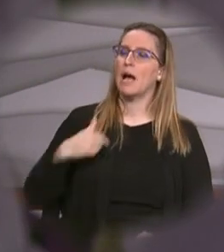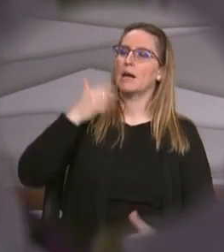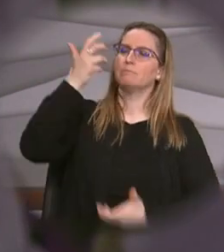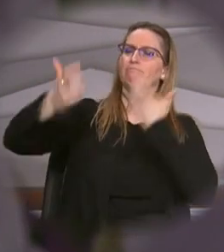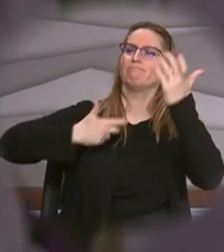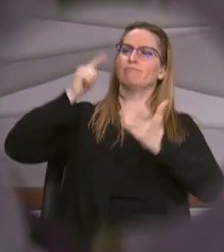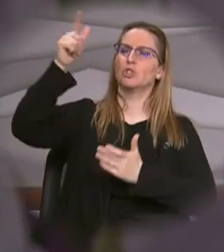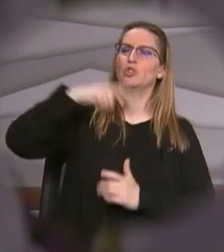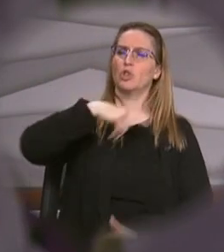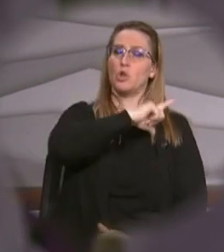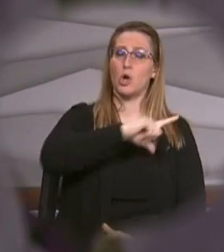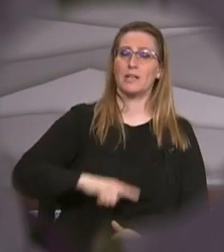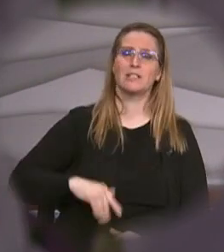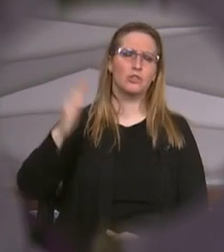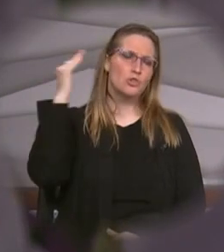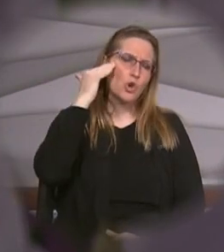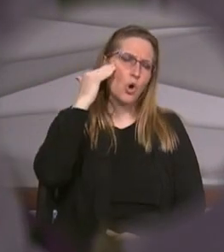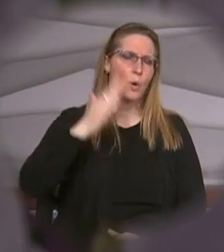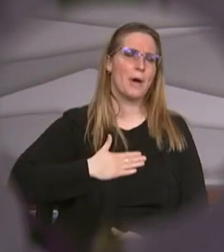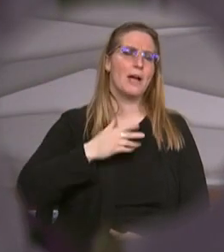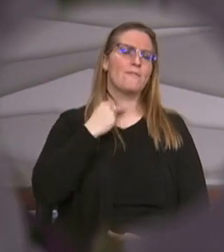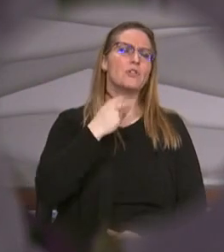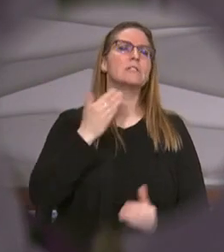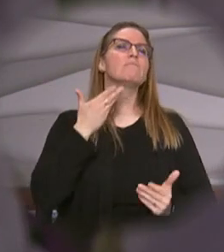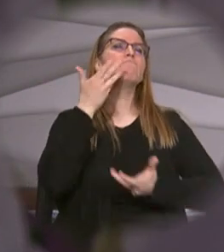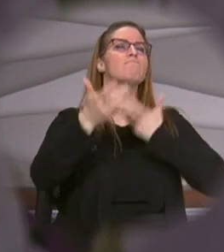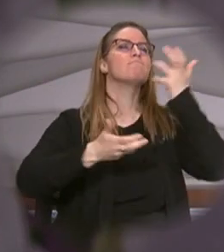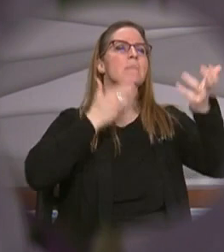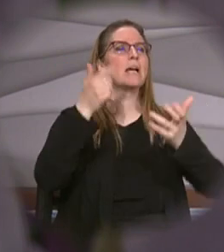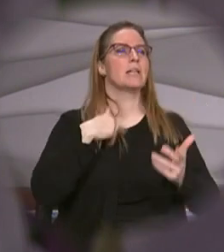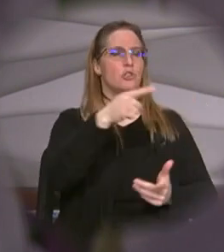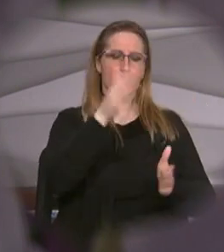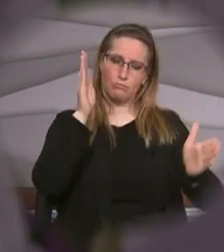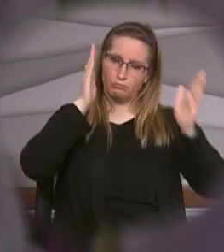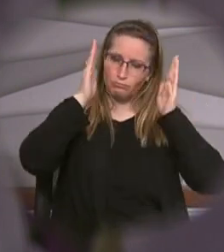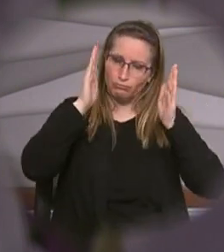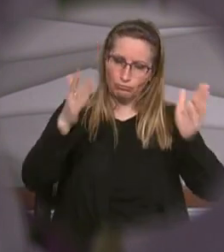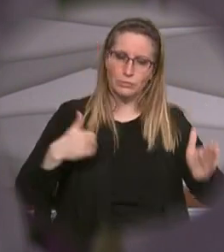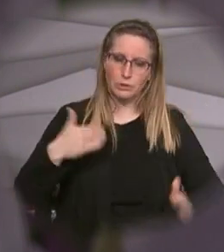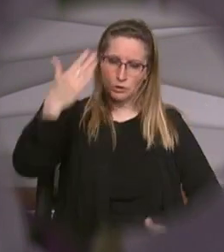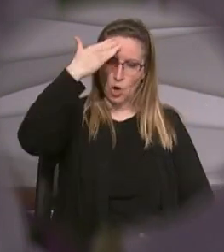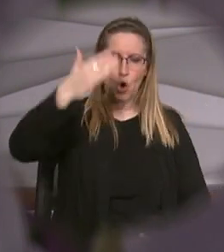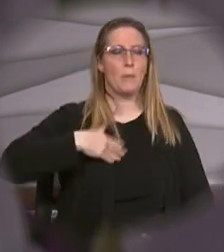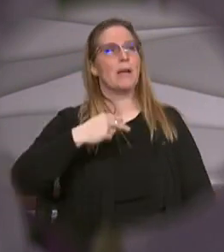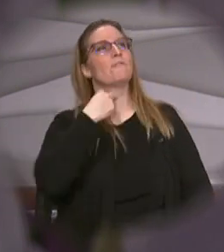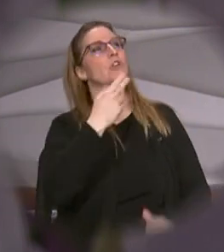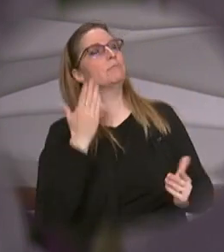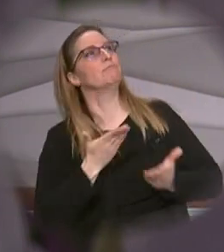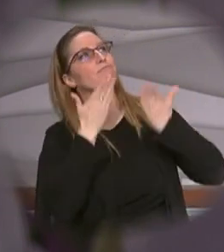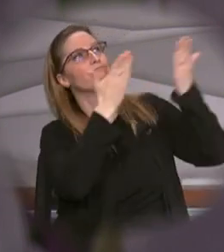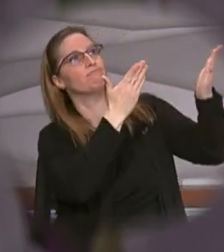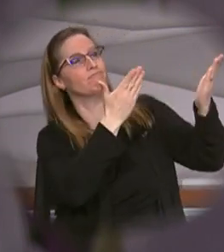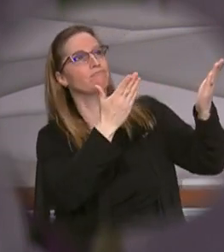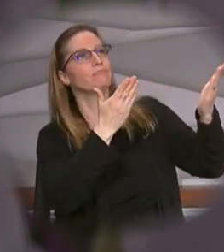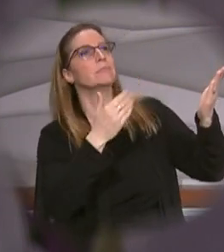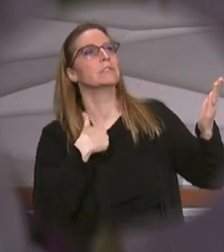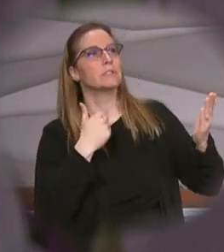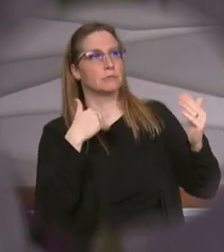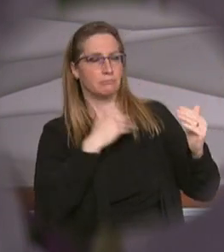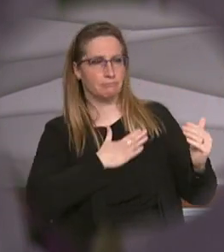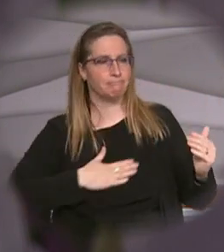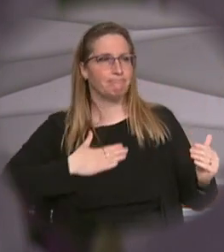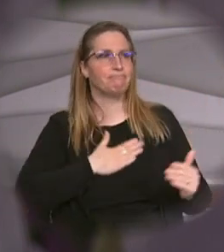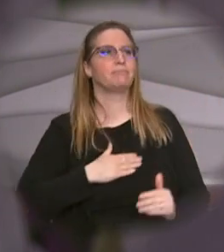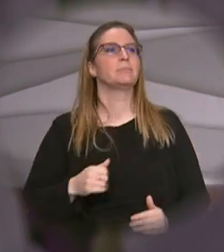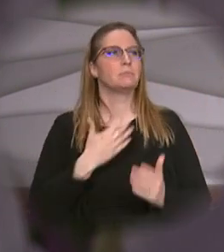Lord hear my voice let your ears be attentive to my voice in supplication with the